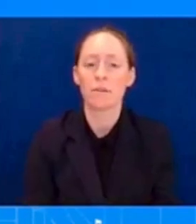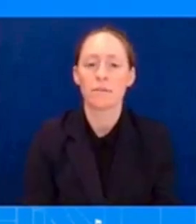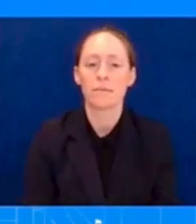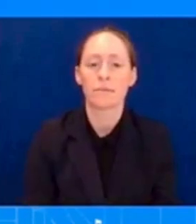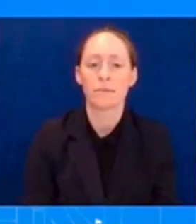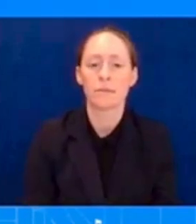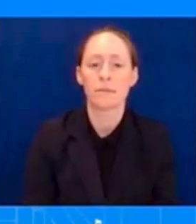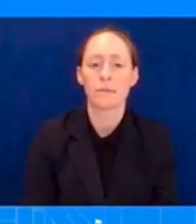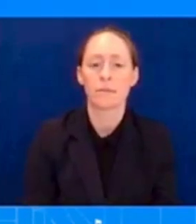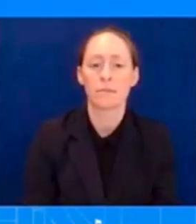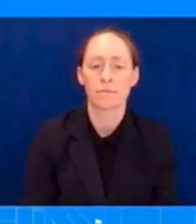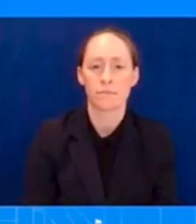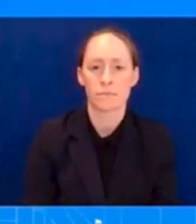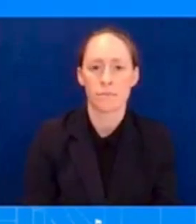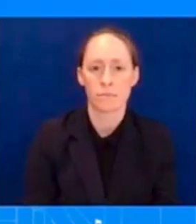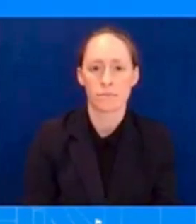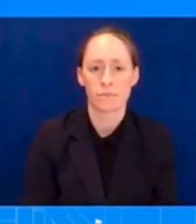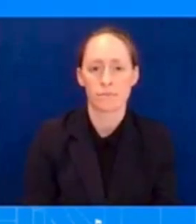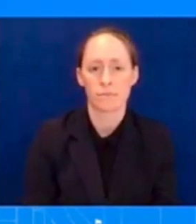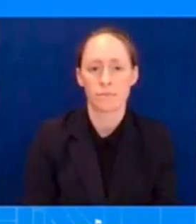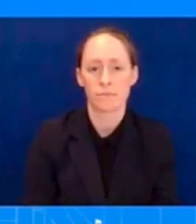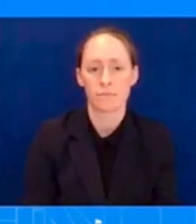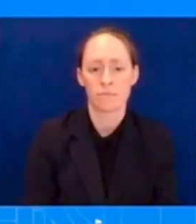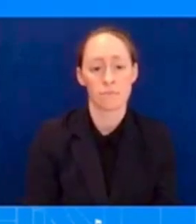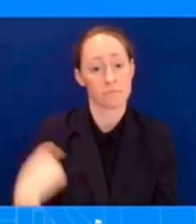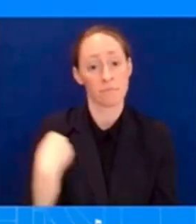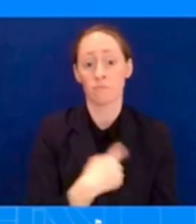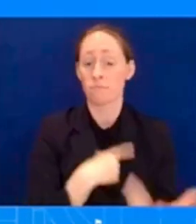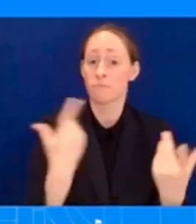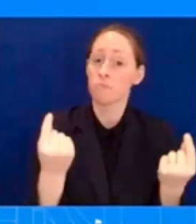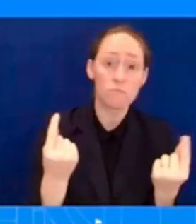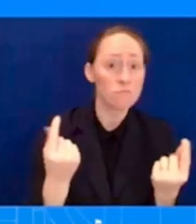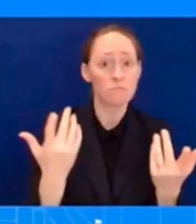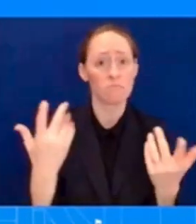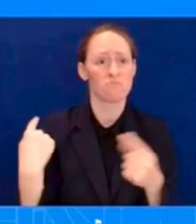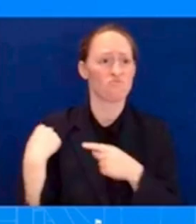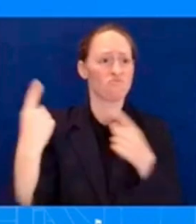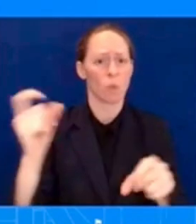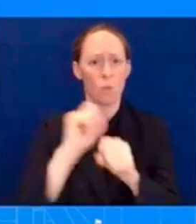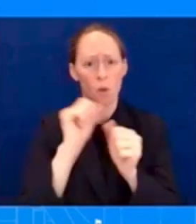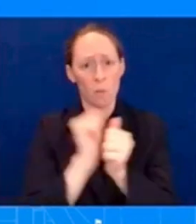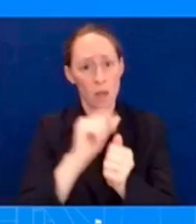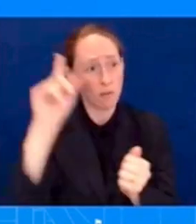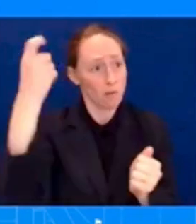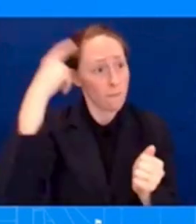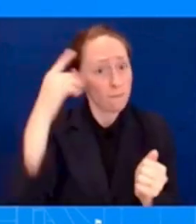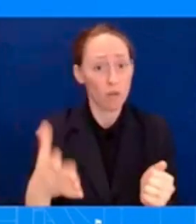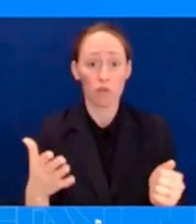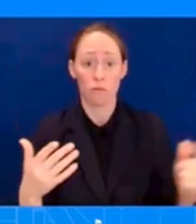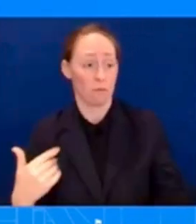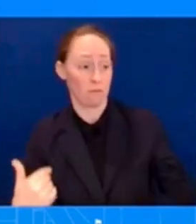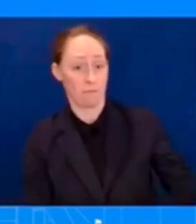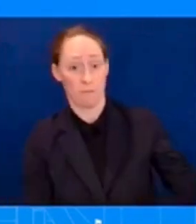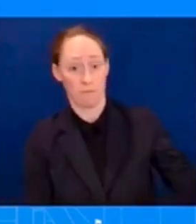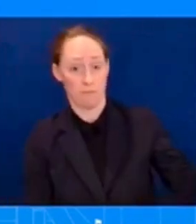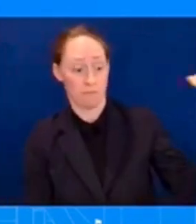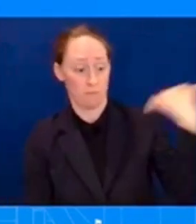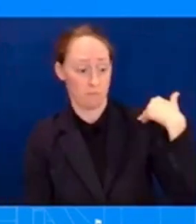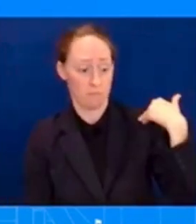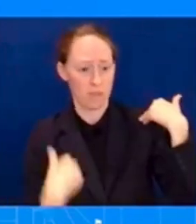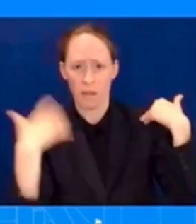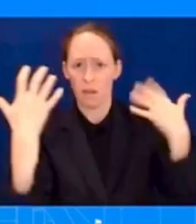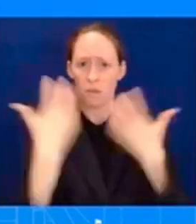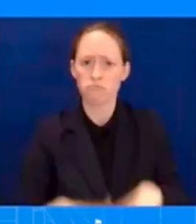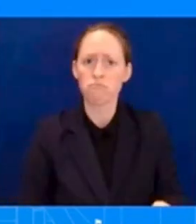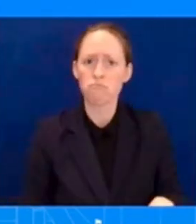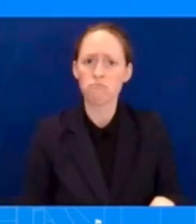as soon as they make a request we make that we get that request in process one thing that i talked with the governor and his team about is even if you think that